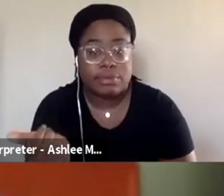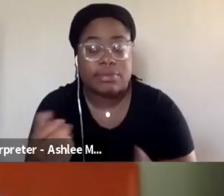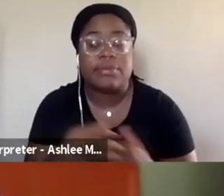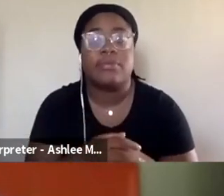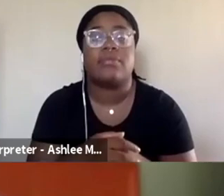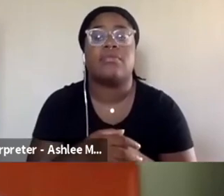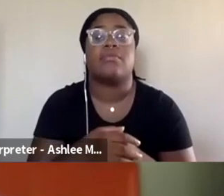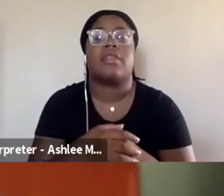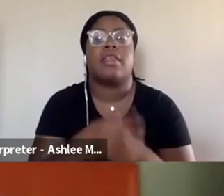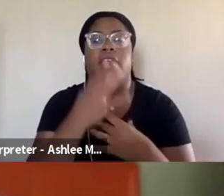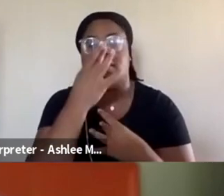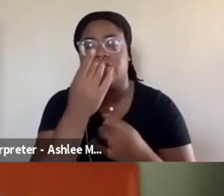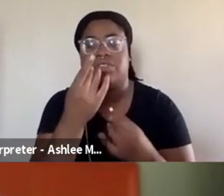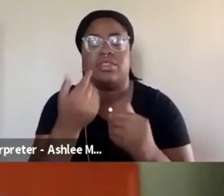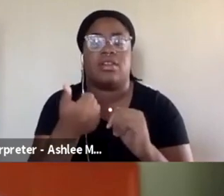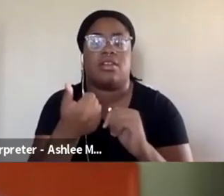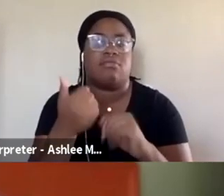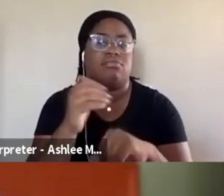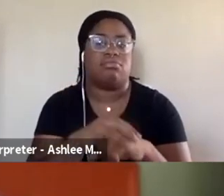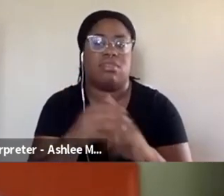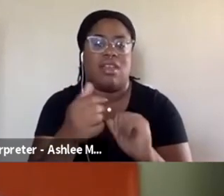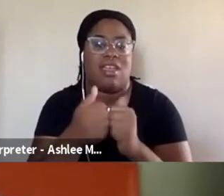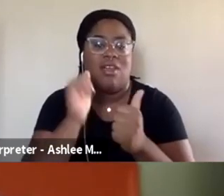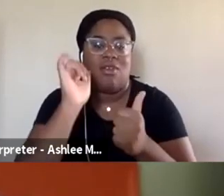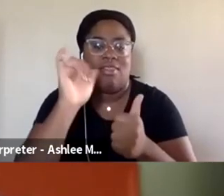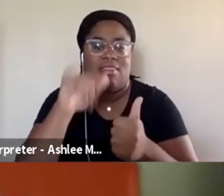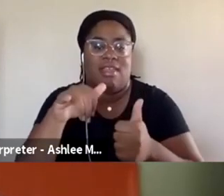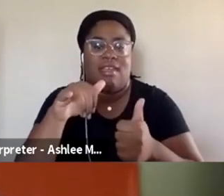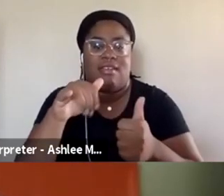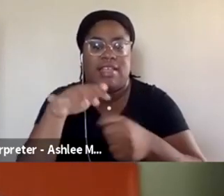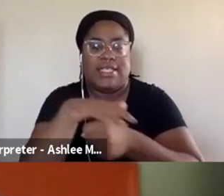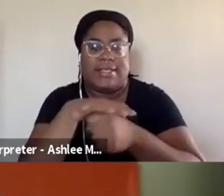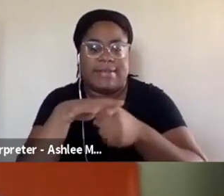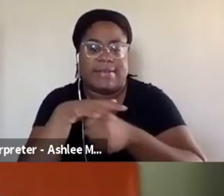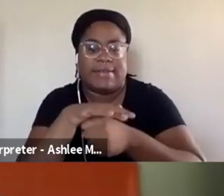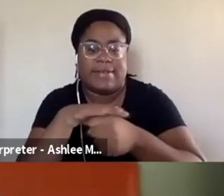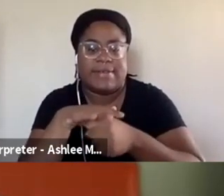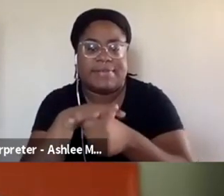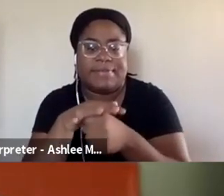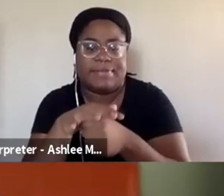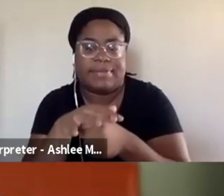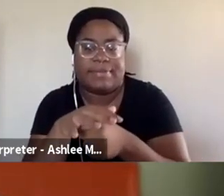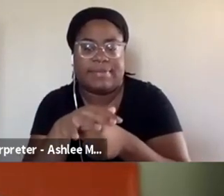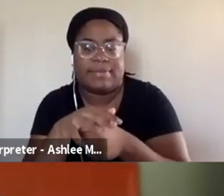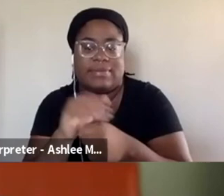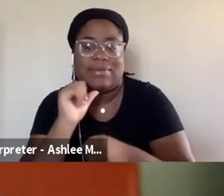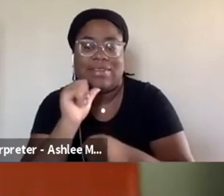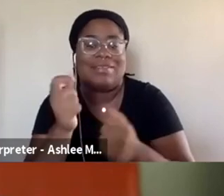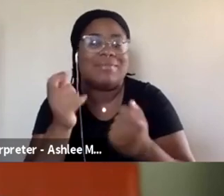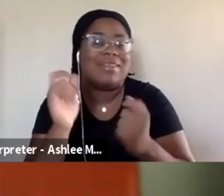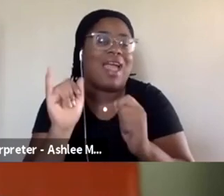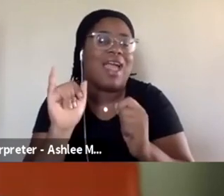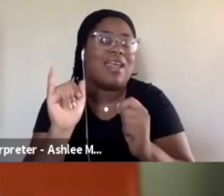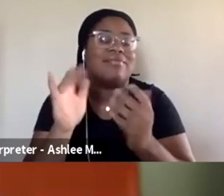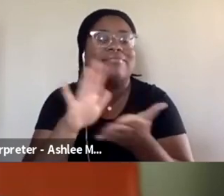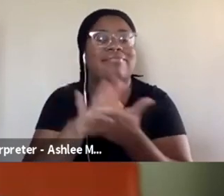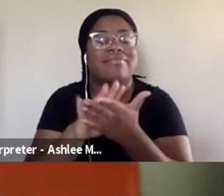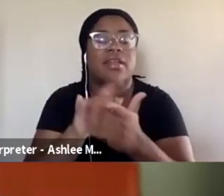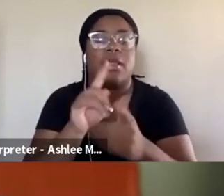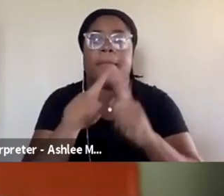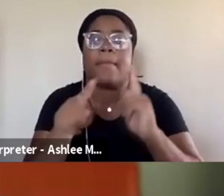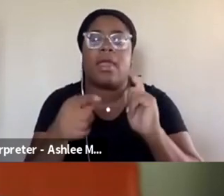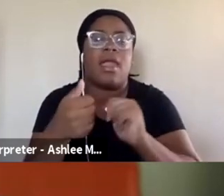interested a little bit in how some of that space, um, that, you know, not to be too academic about it, but how some of that